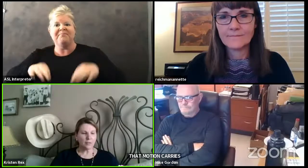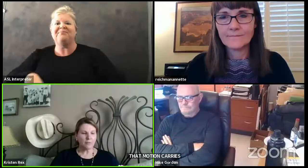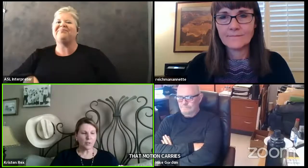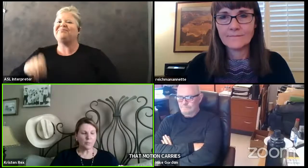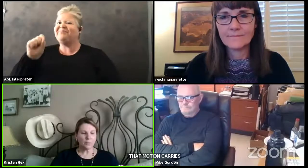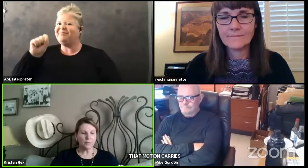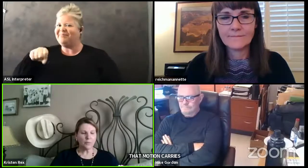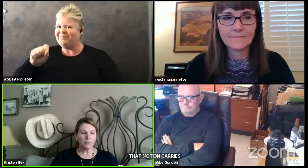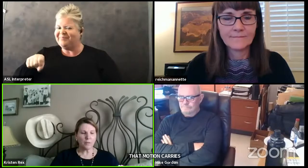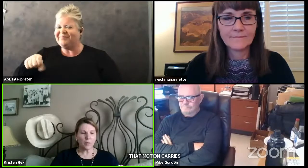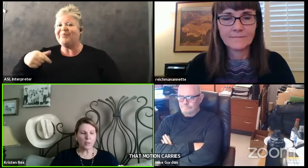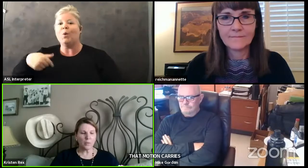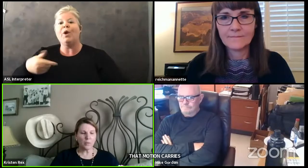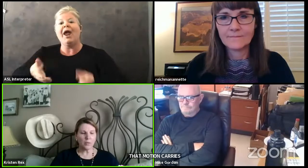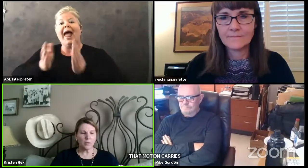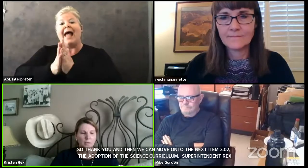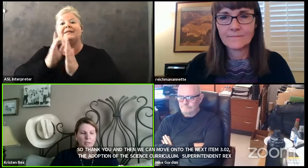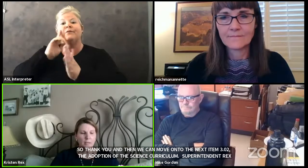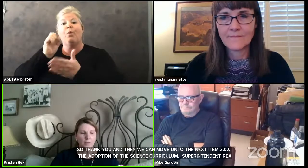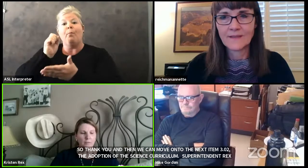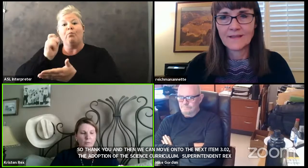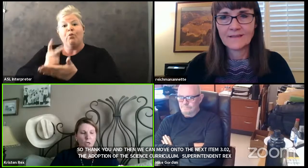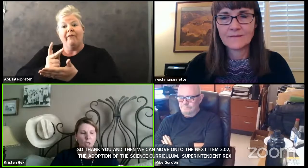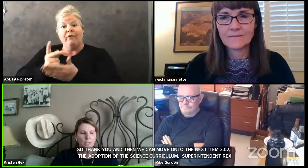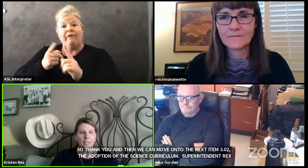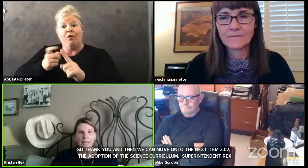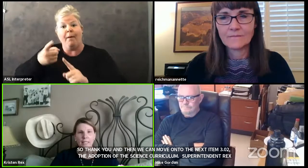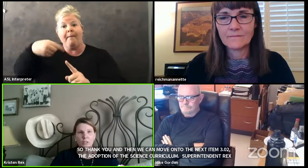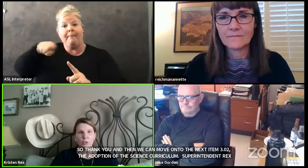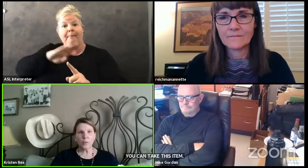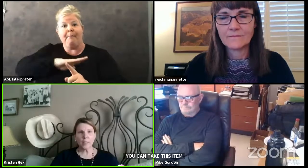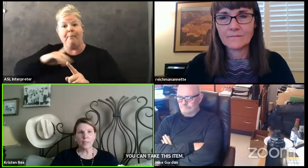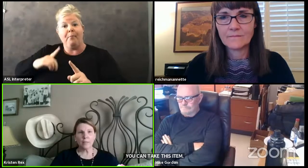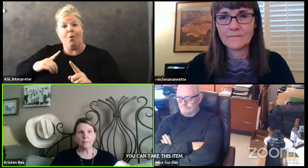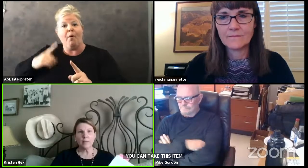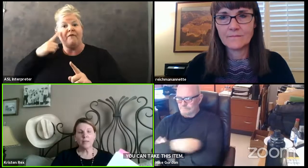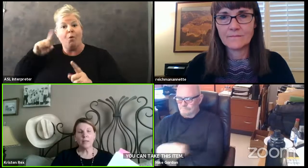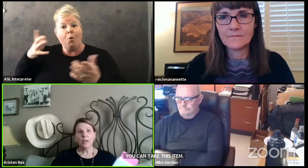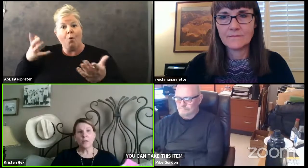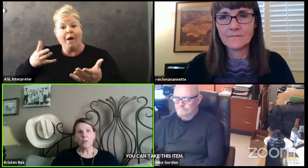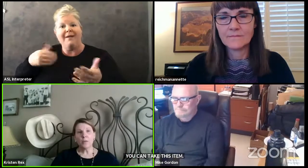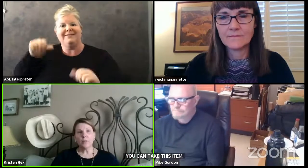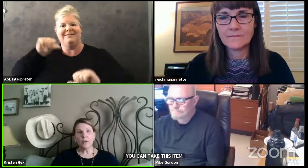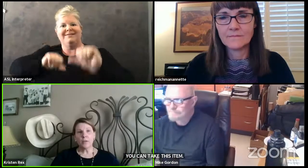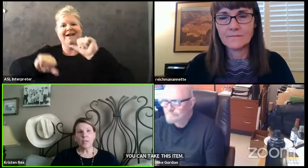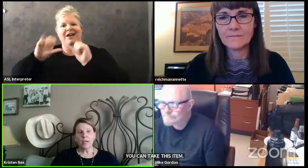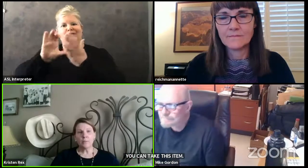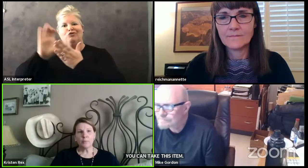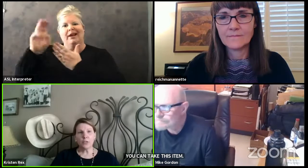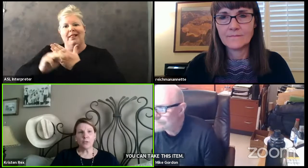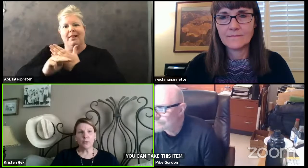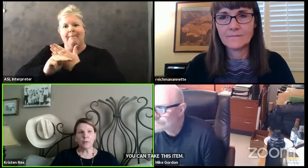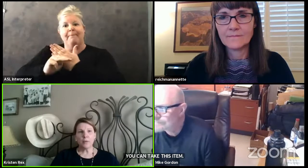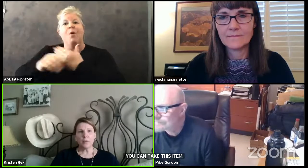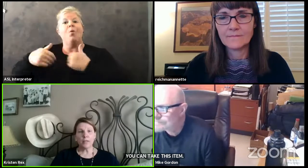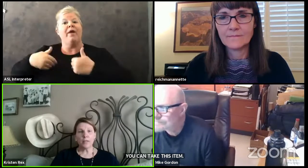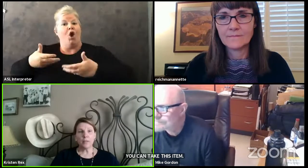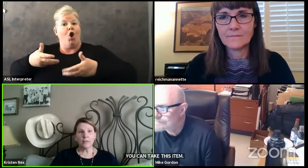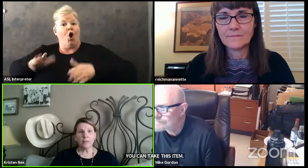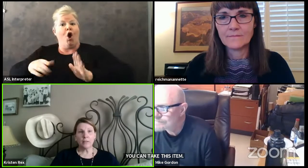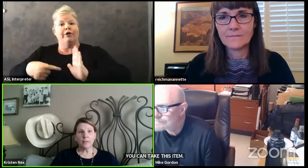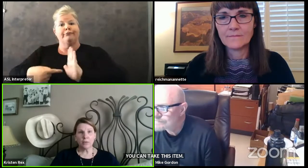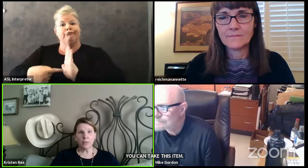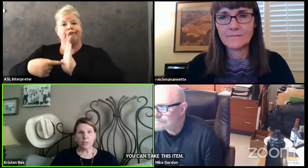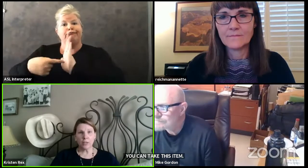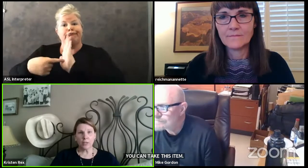asking for approval from our board for our science curriculum we have already come to you with our